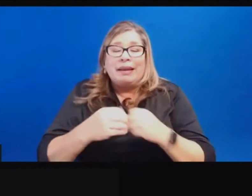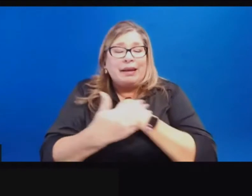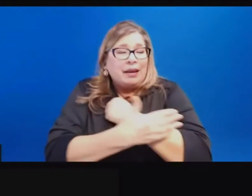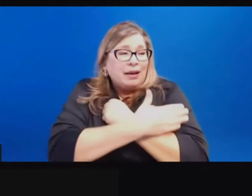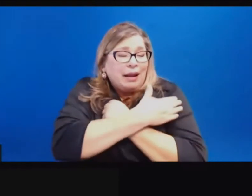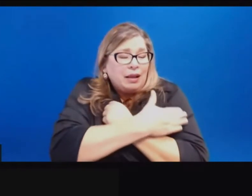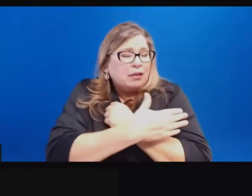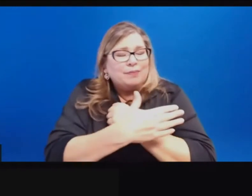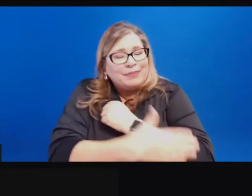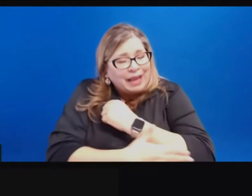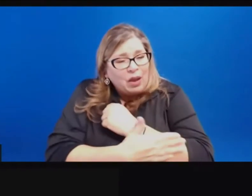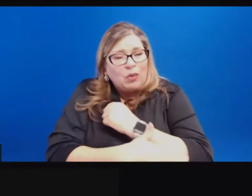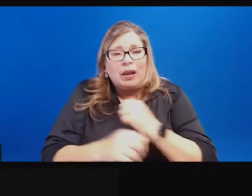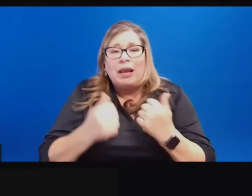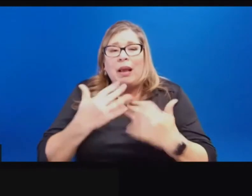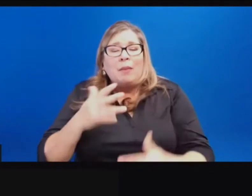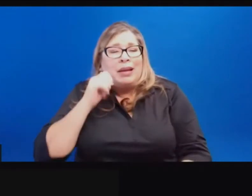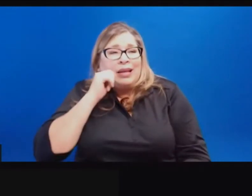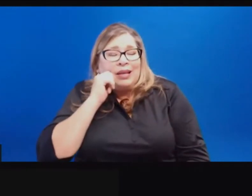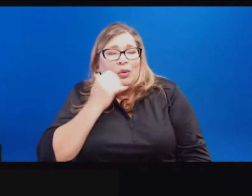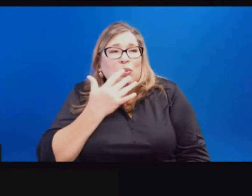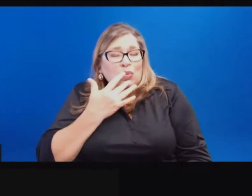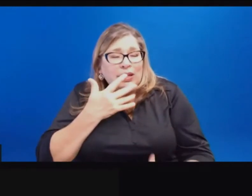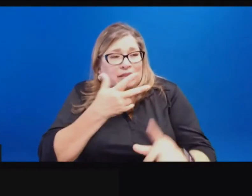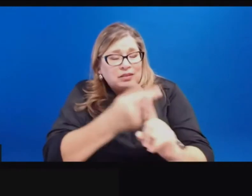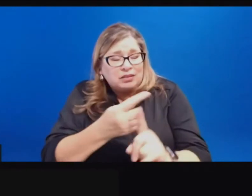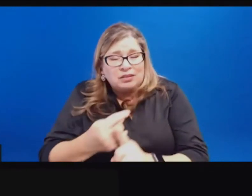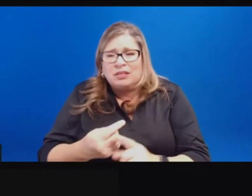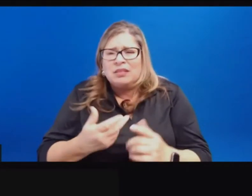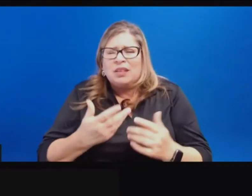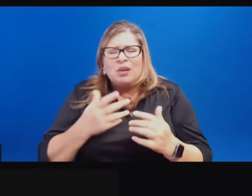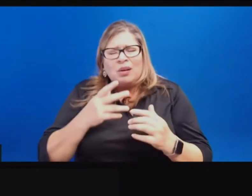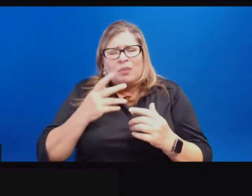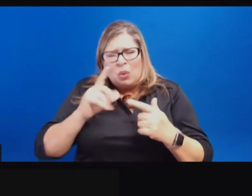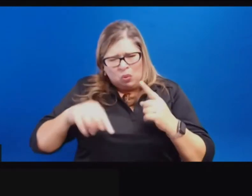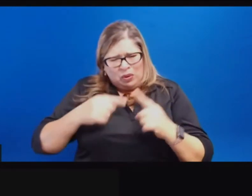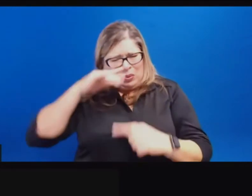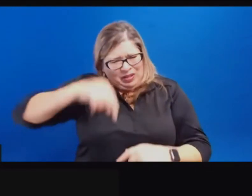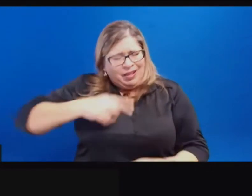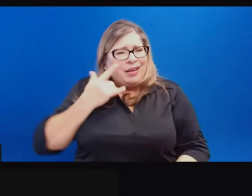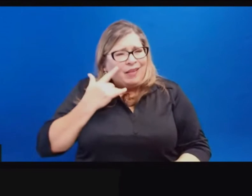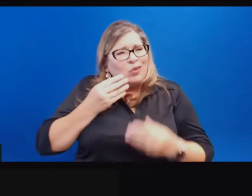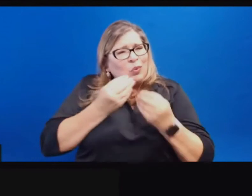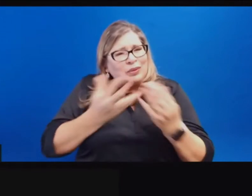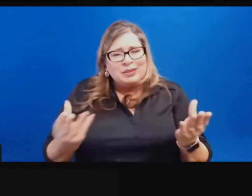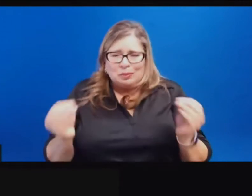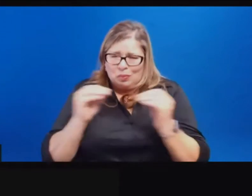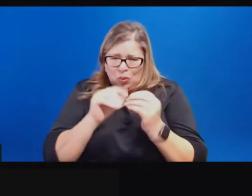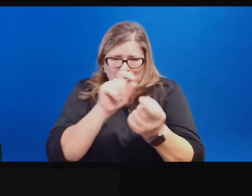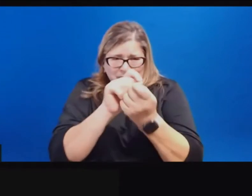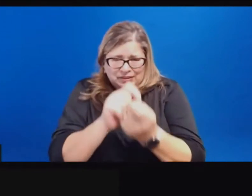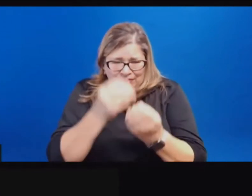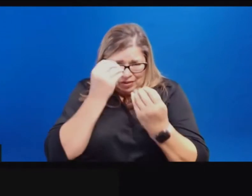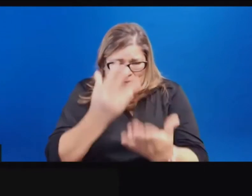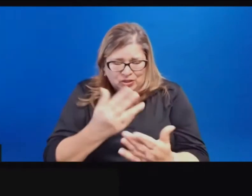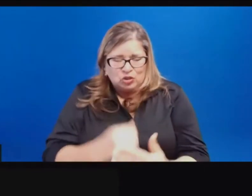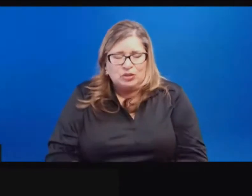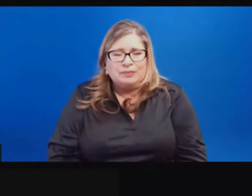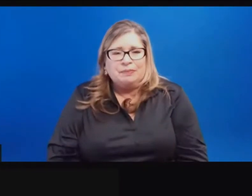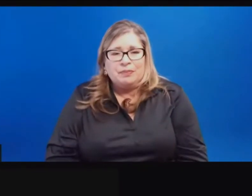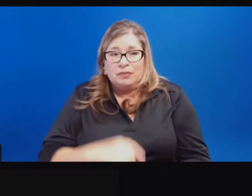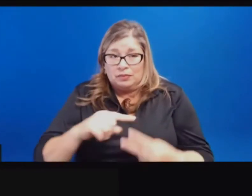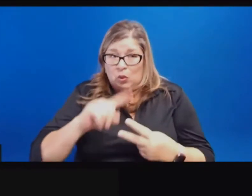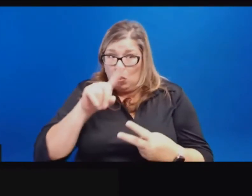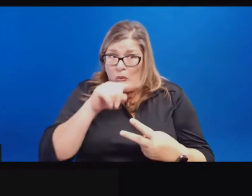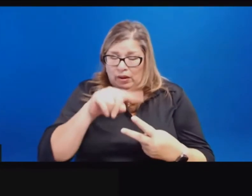have been vaccinated. When will the state release more granular data? And then I wanted to make sure I understood something about today's announcement. It sounds like you